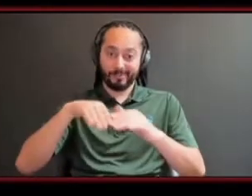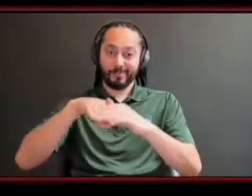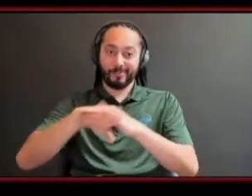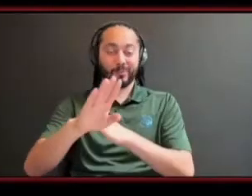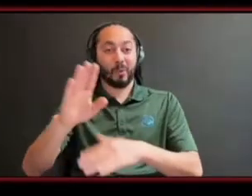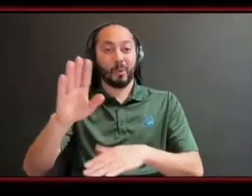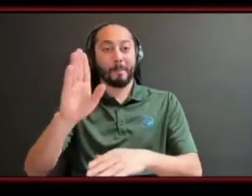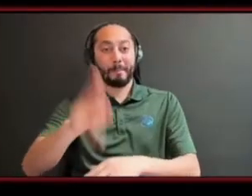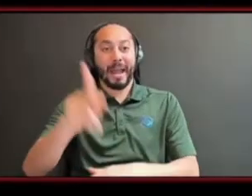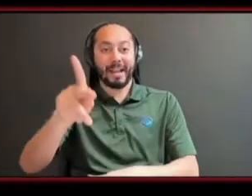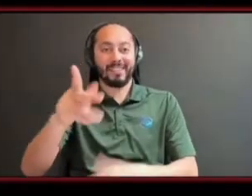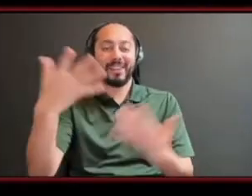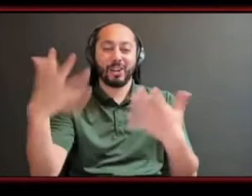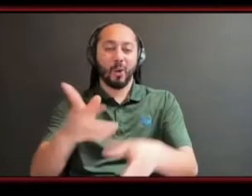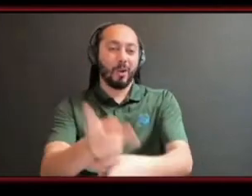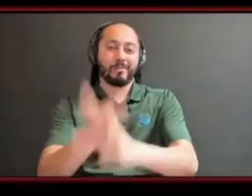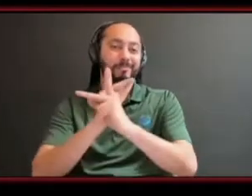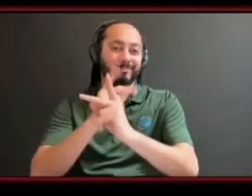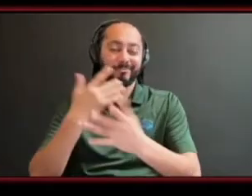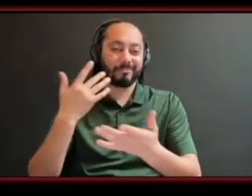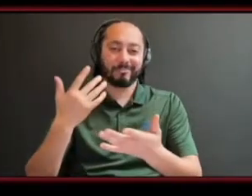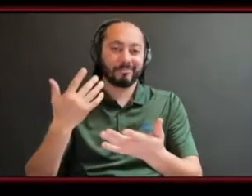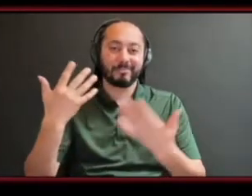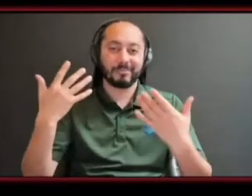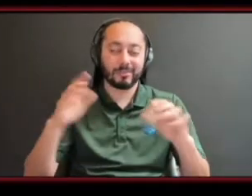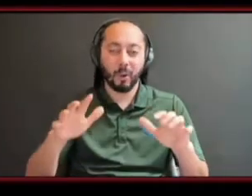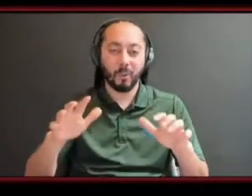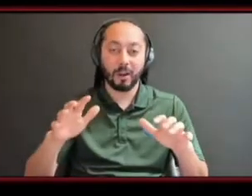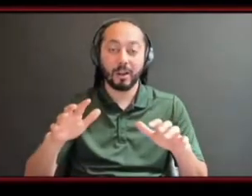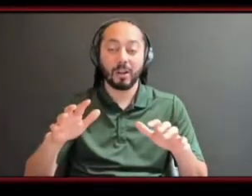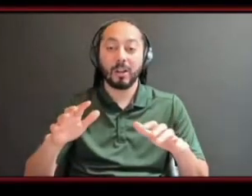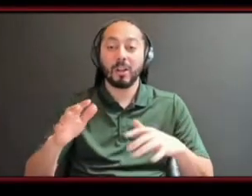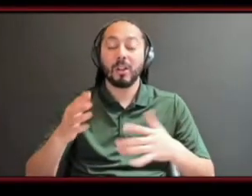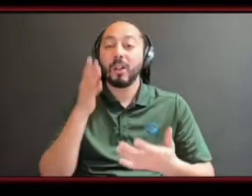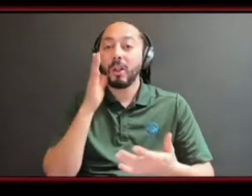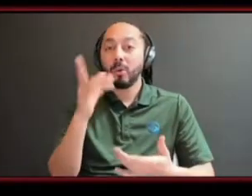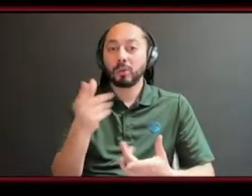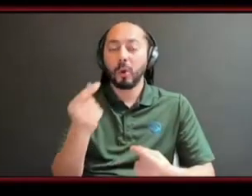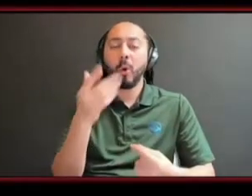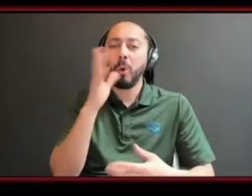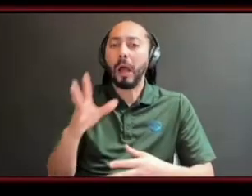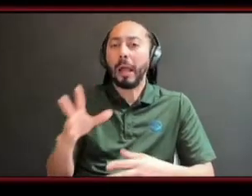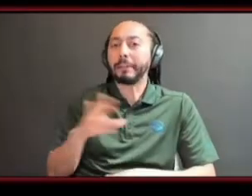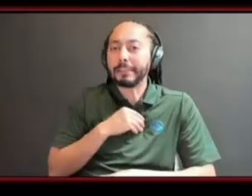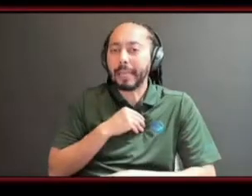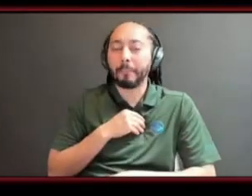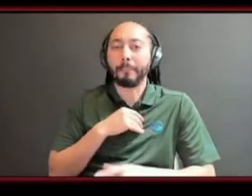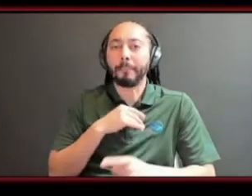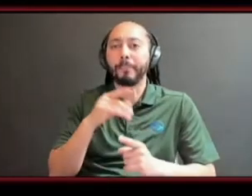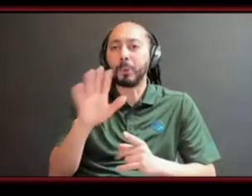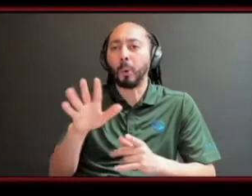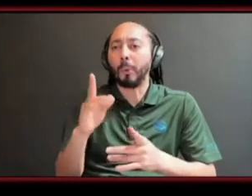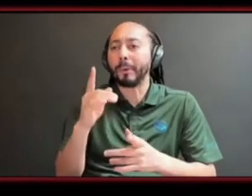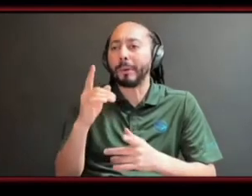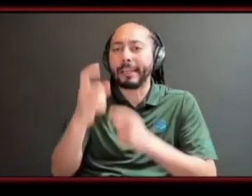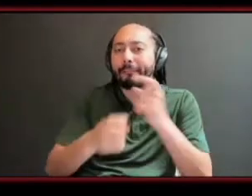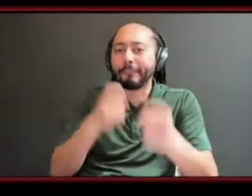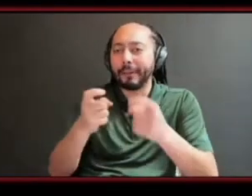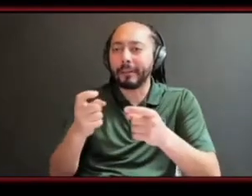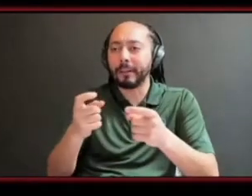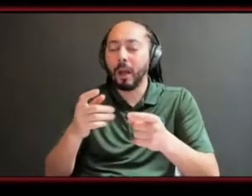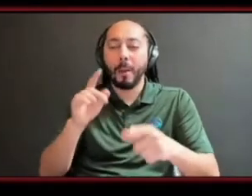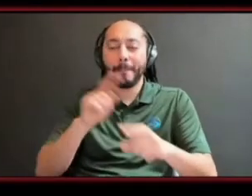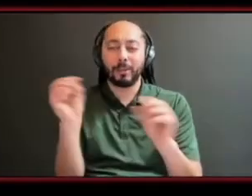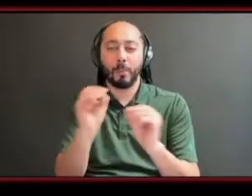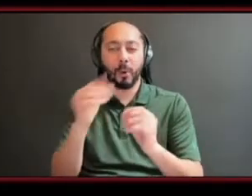money because they don't believe in your brand they'll take what you're giving but nobody wants to invest in that so it's hard for us to